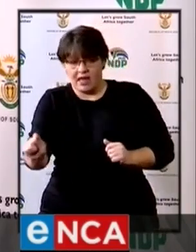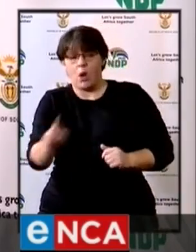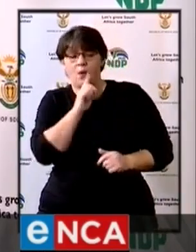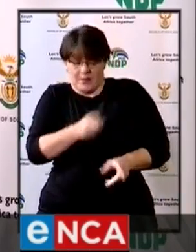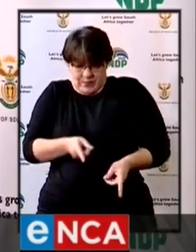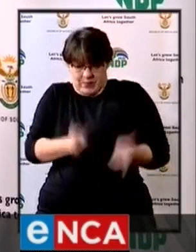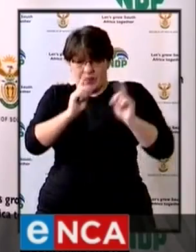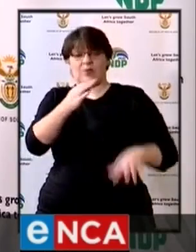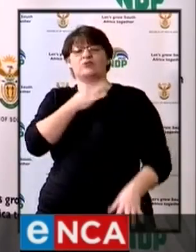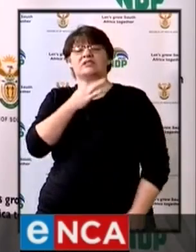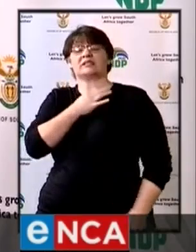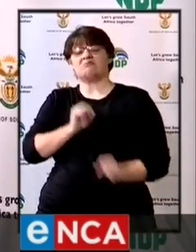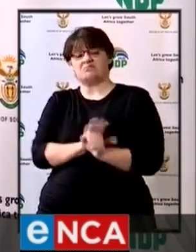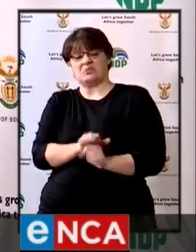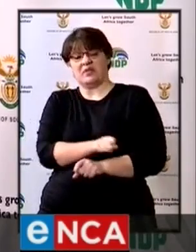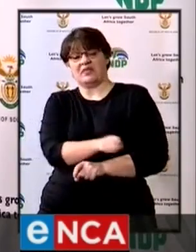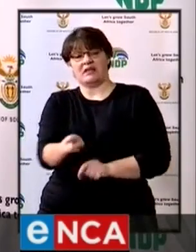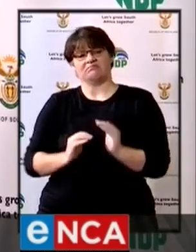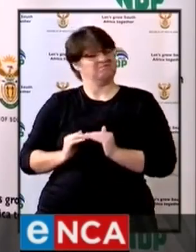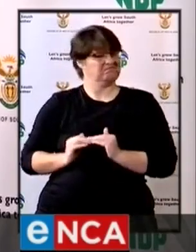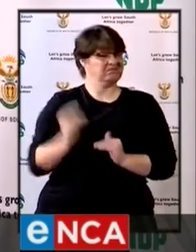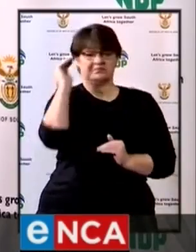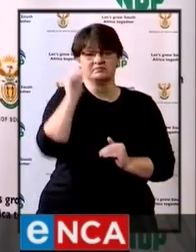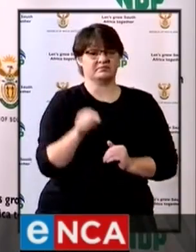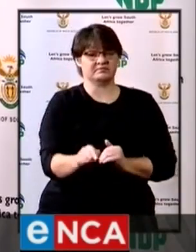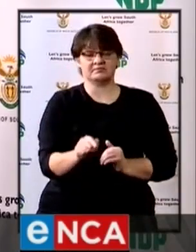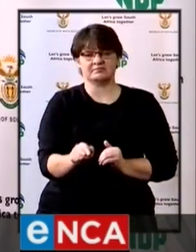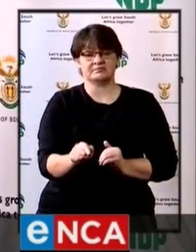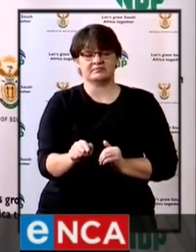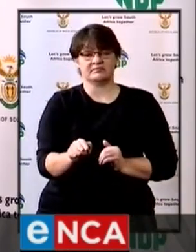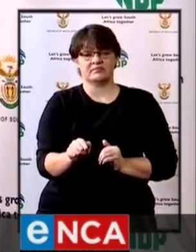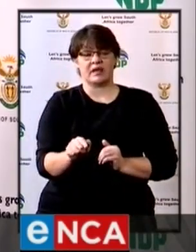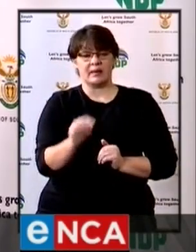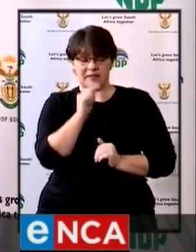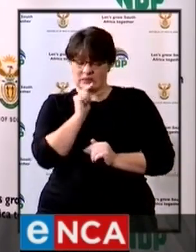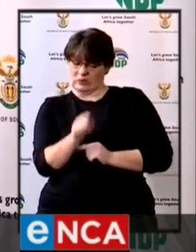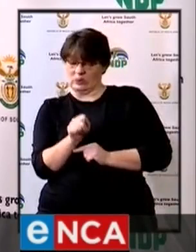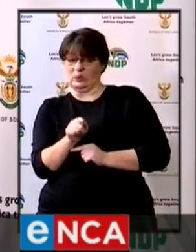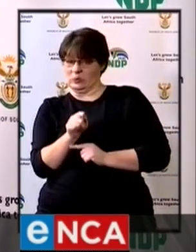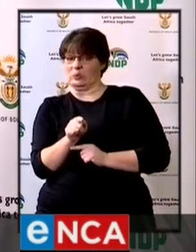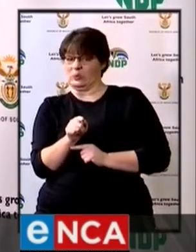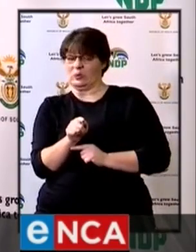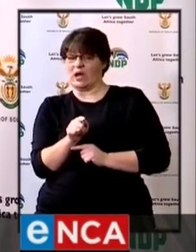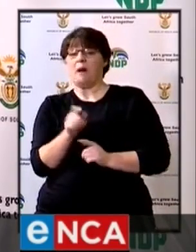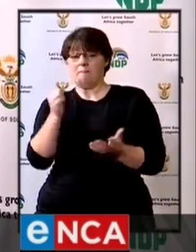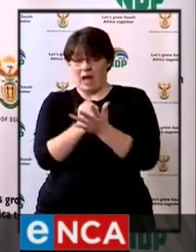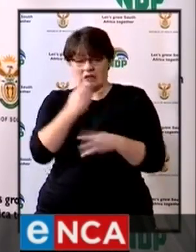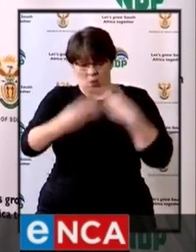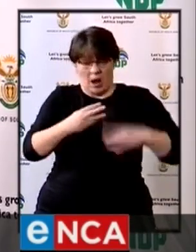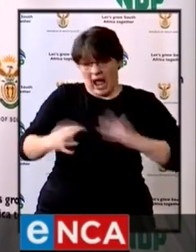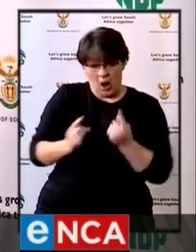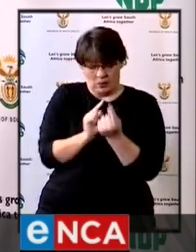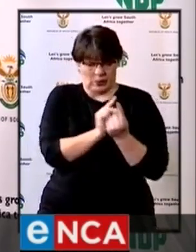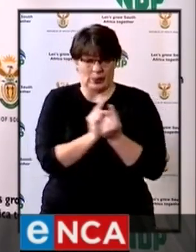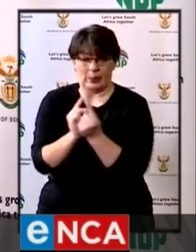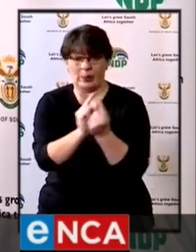infection is seen to be very high and which brings a lot of people into very close physical contact with each